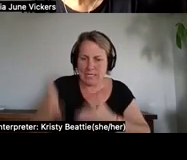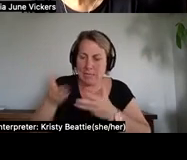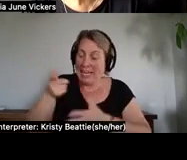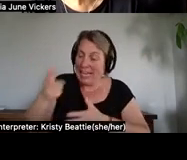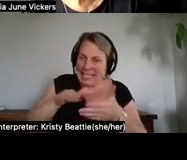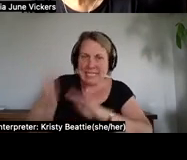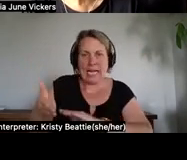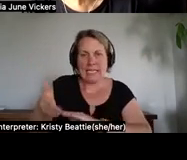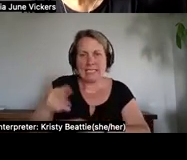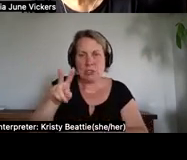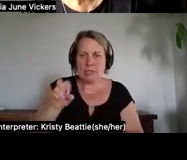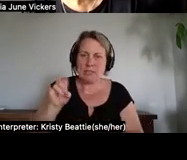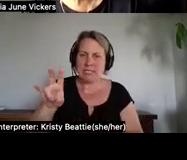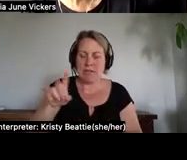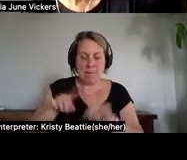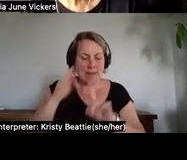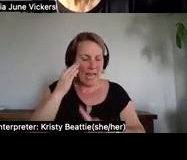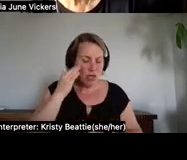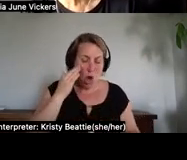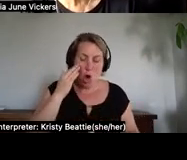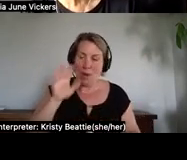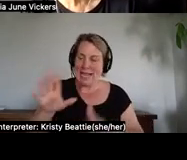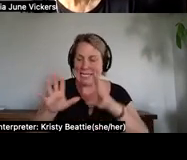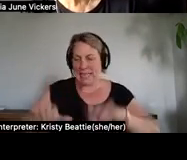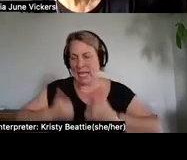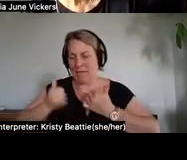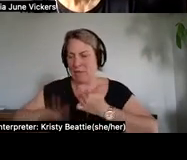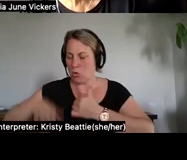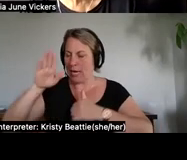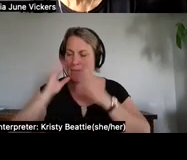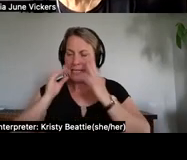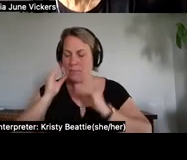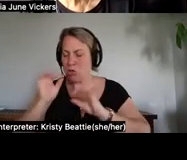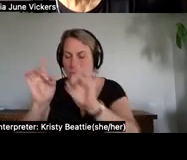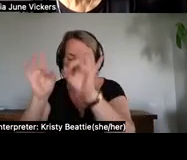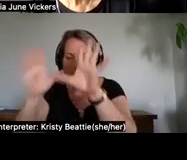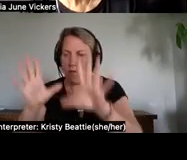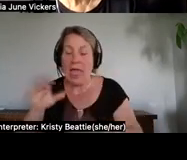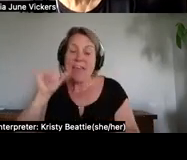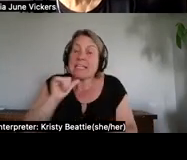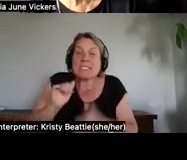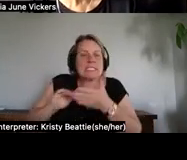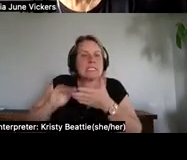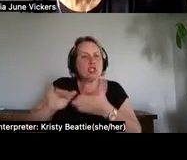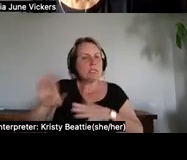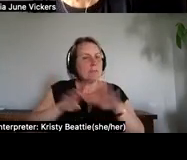it doesn't excuse him it's simply about facts